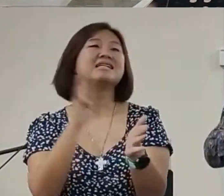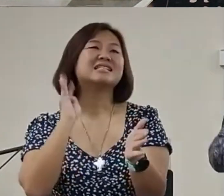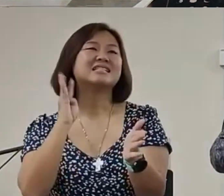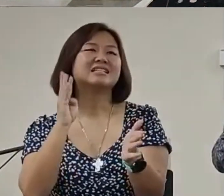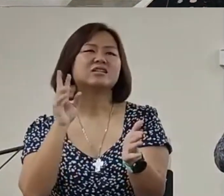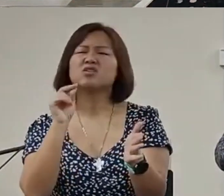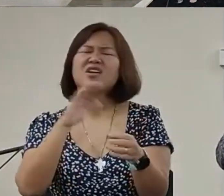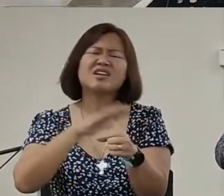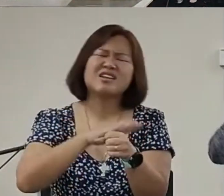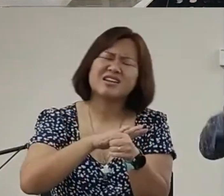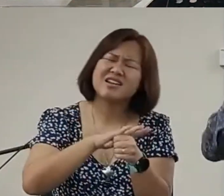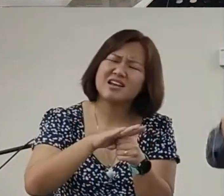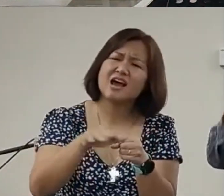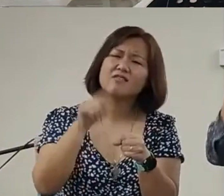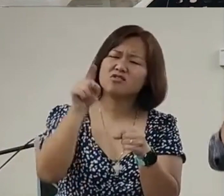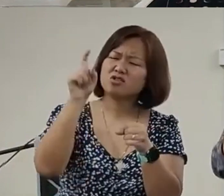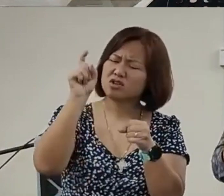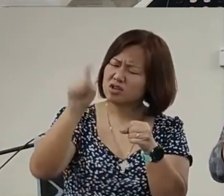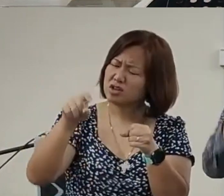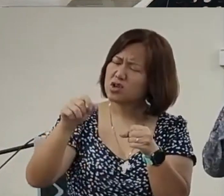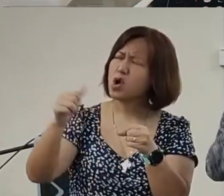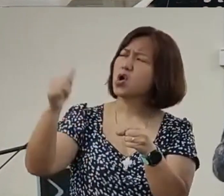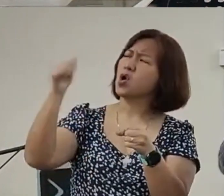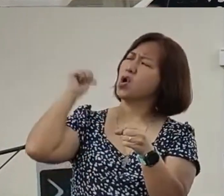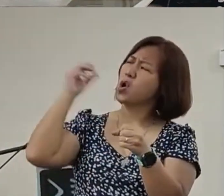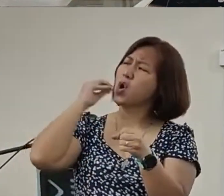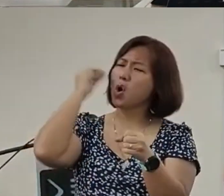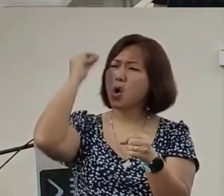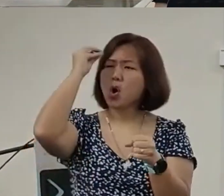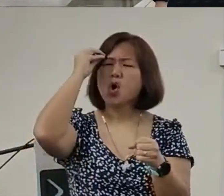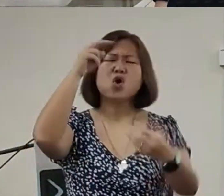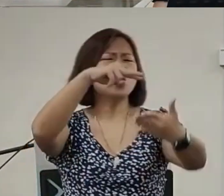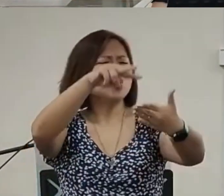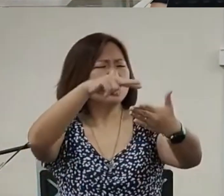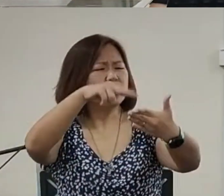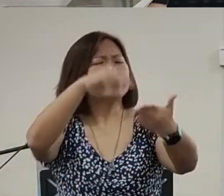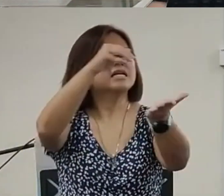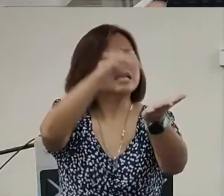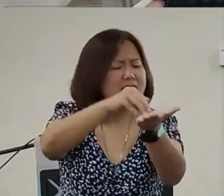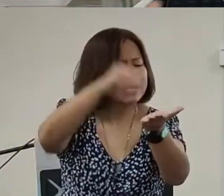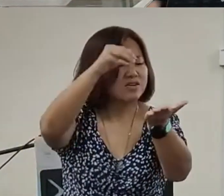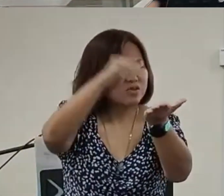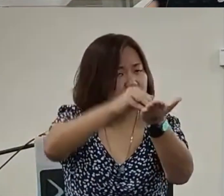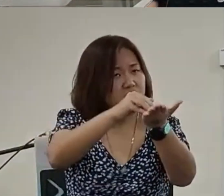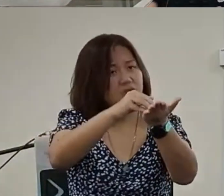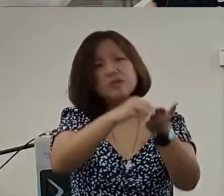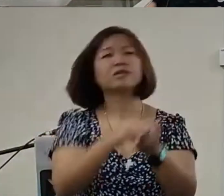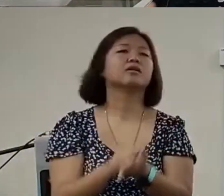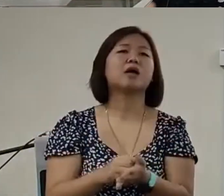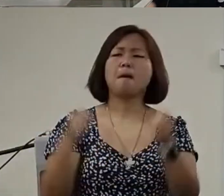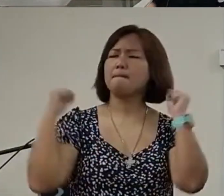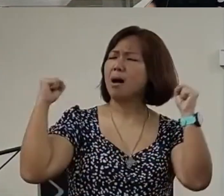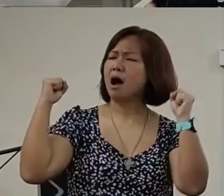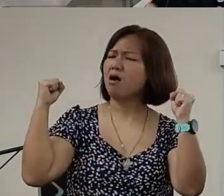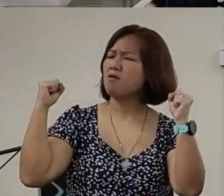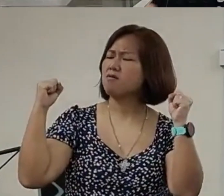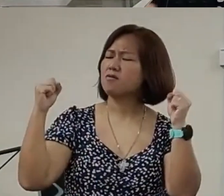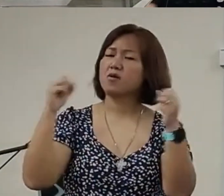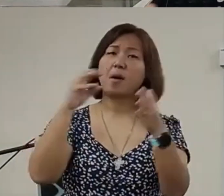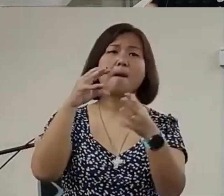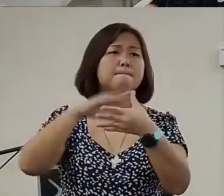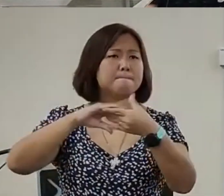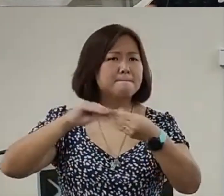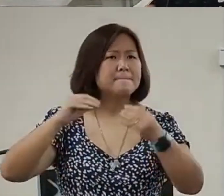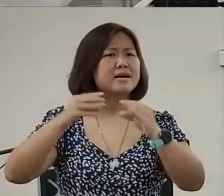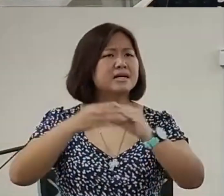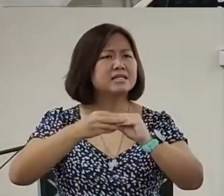not enoughYou have to go backBecause truly this is a powerful messageThat God wants you to haveAnd Satan doesn't want you to